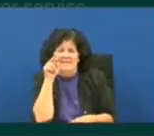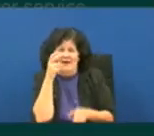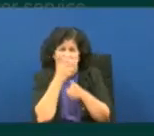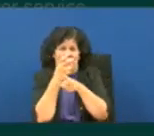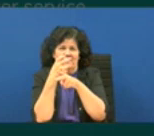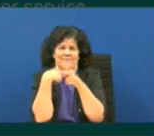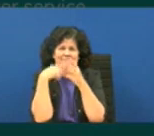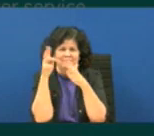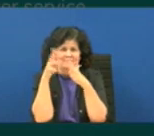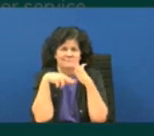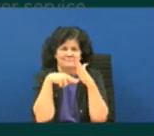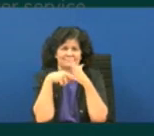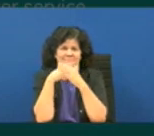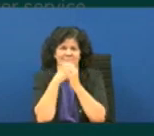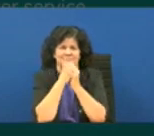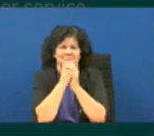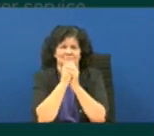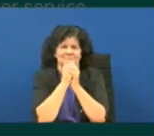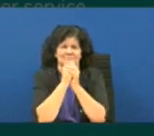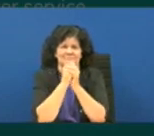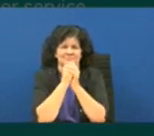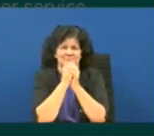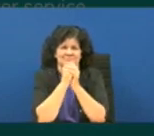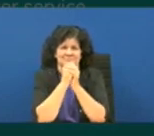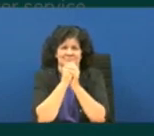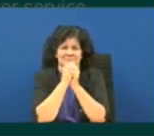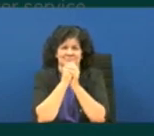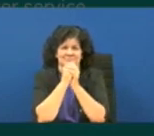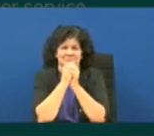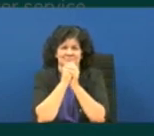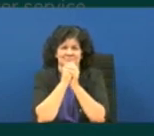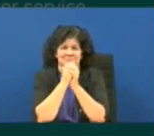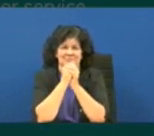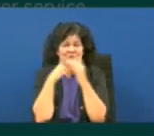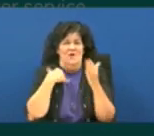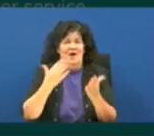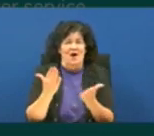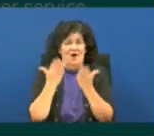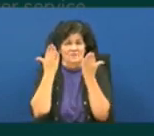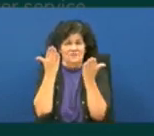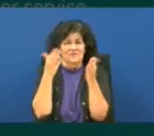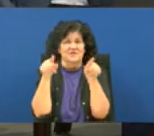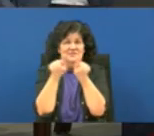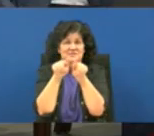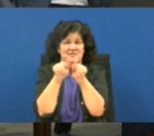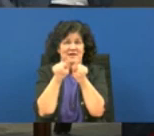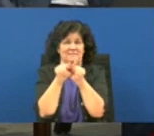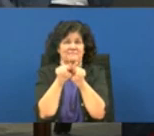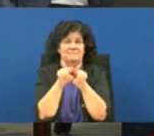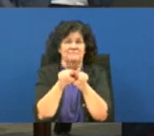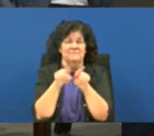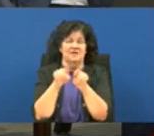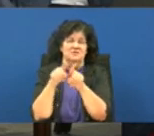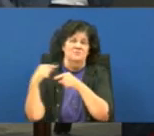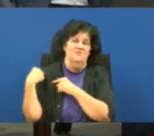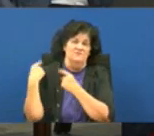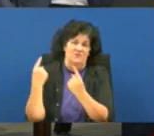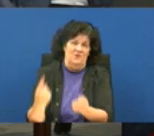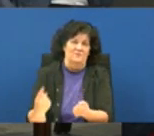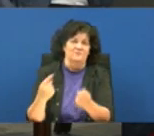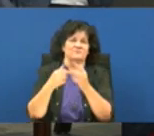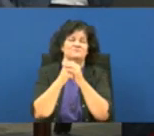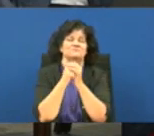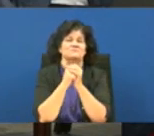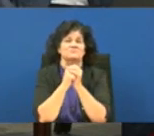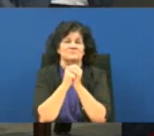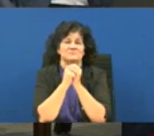but i think oh we're operating the same with the same facility as we always have so that's it